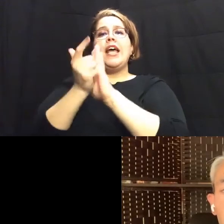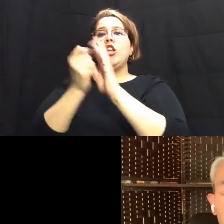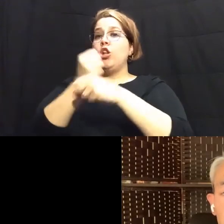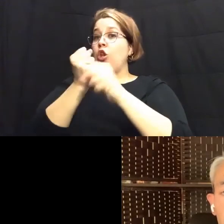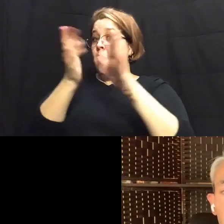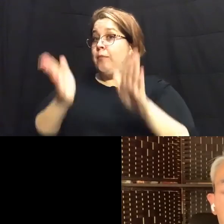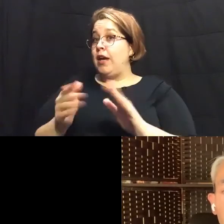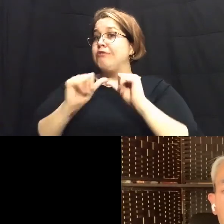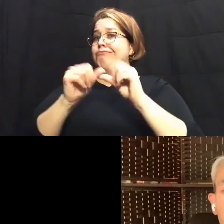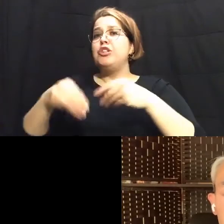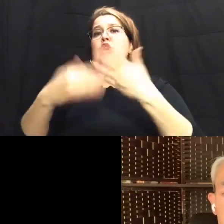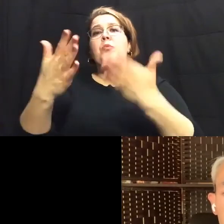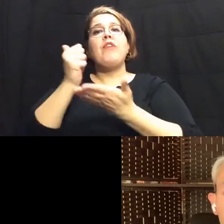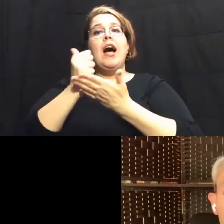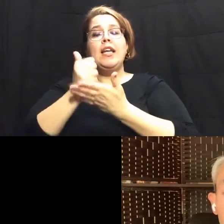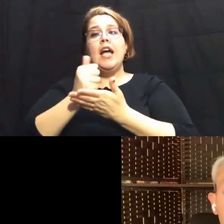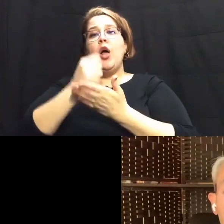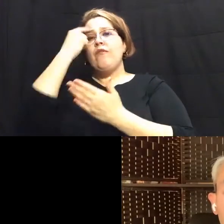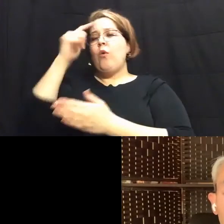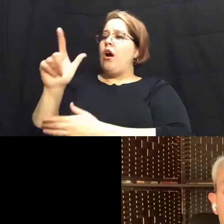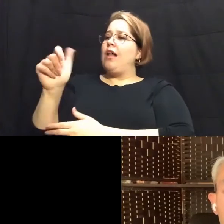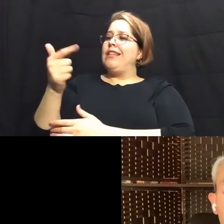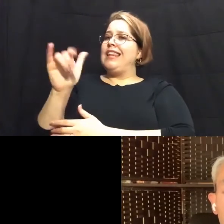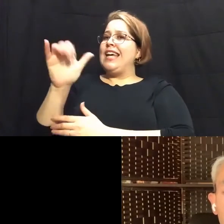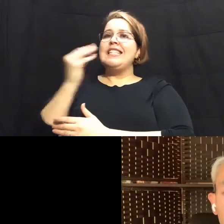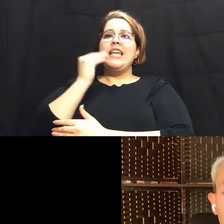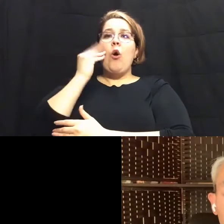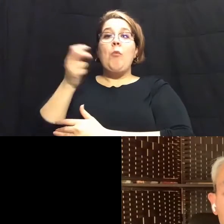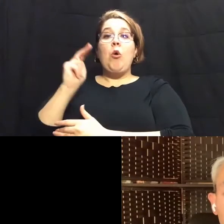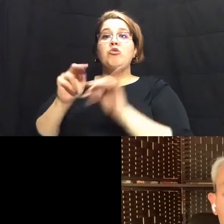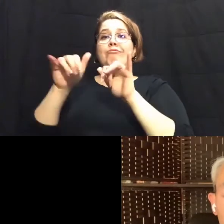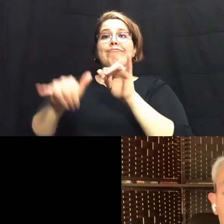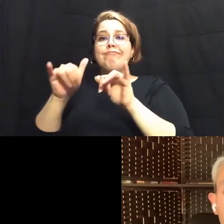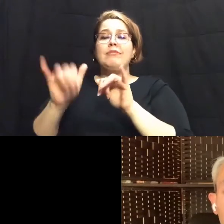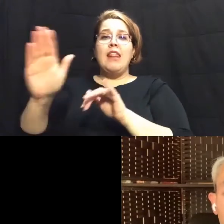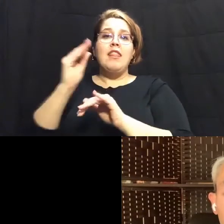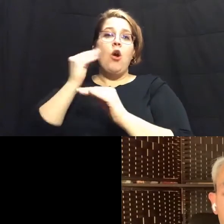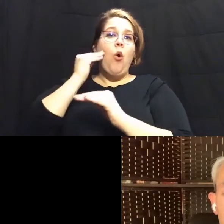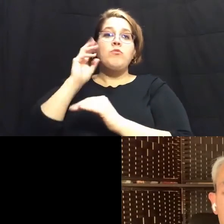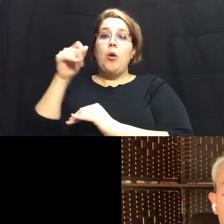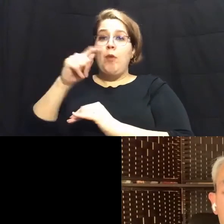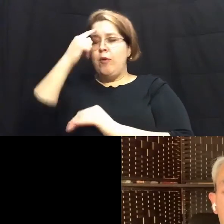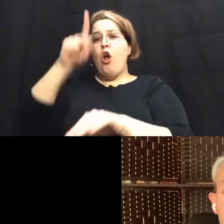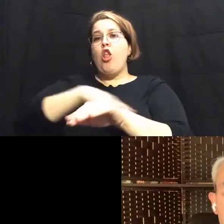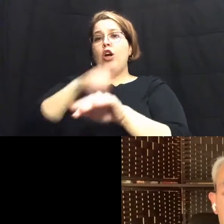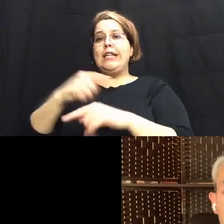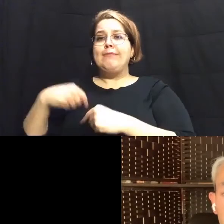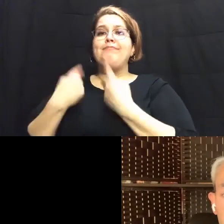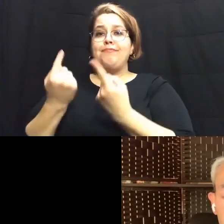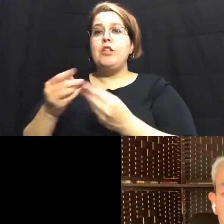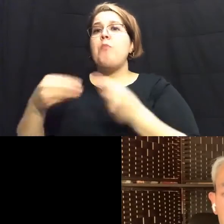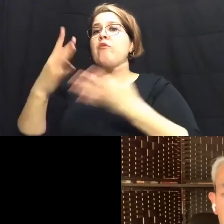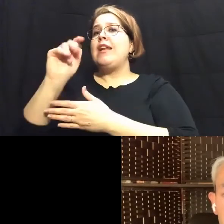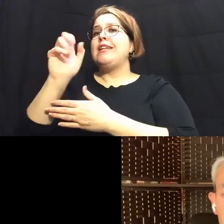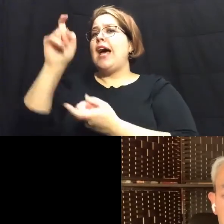provide relief for legacy homeowners who have been in their homes uh or in their apartments uh a long long time providing tax relief